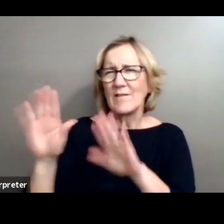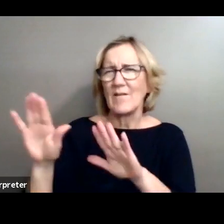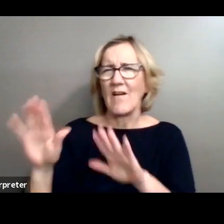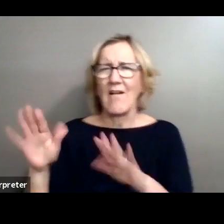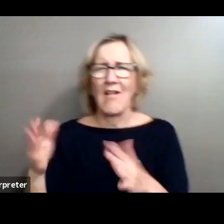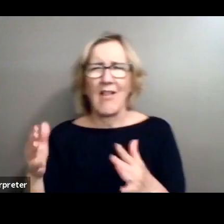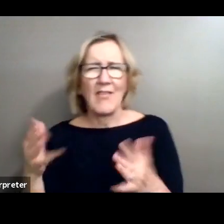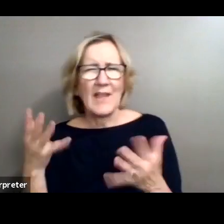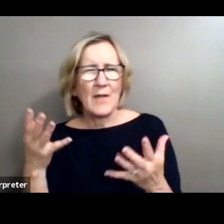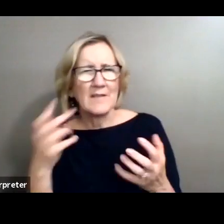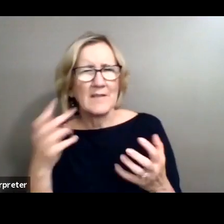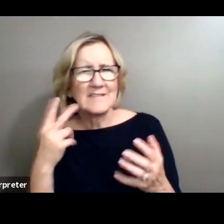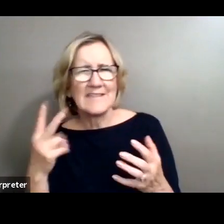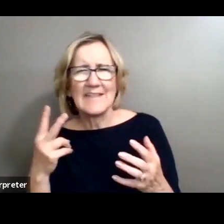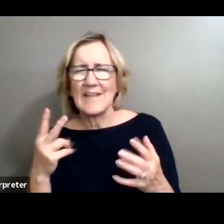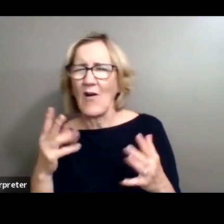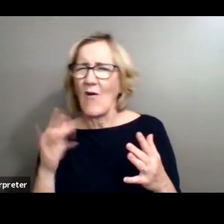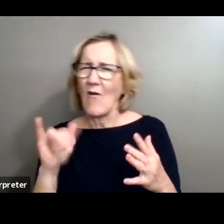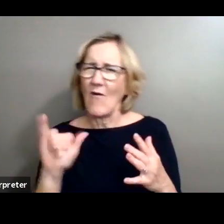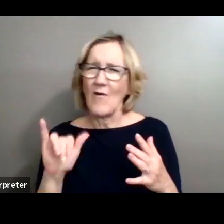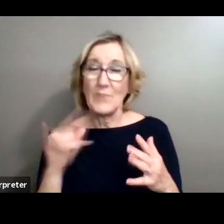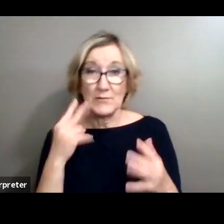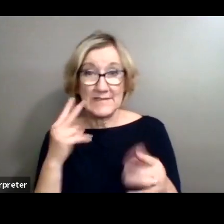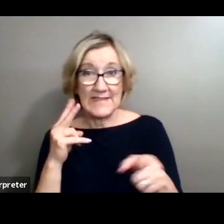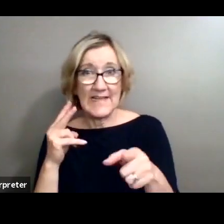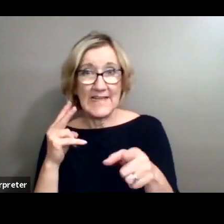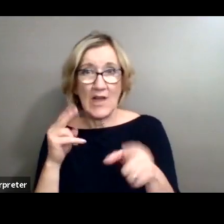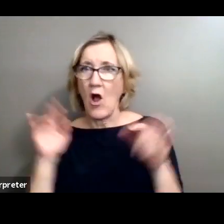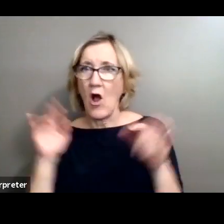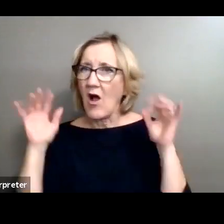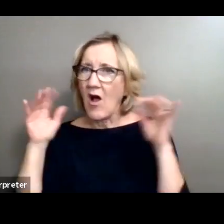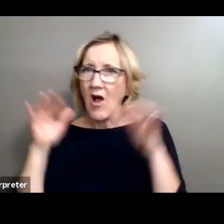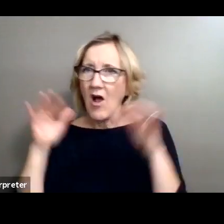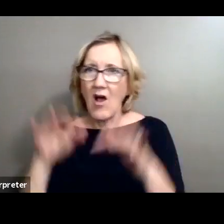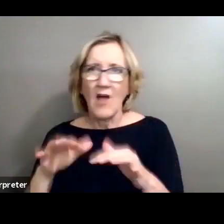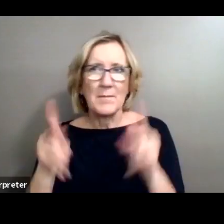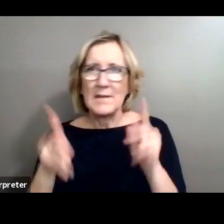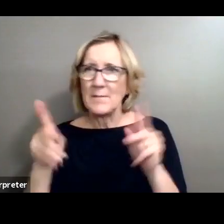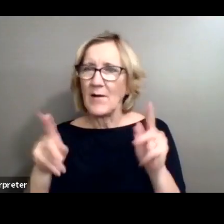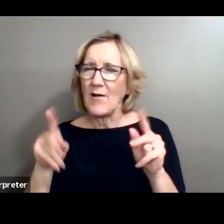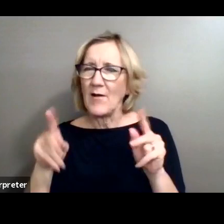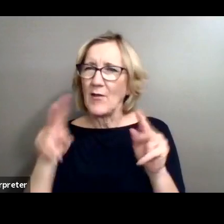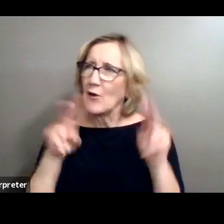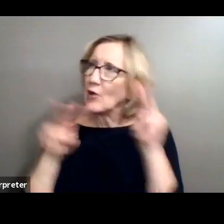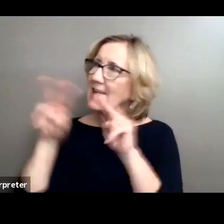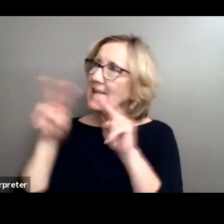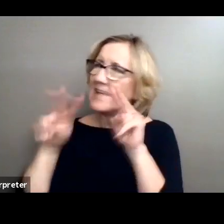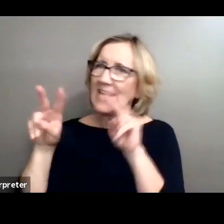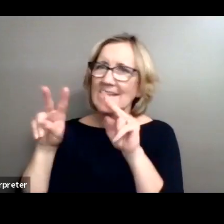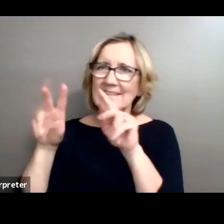And if you look right there, everyone is there. And they're all looking at James' photos.